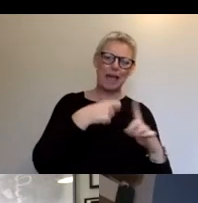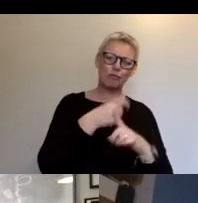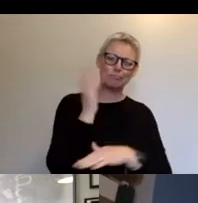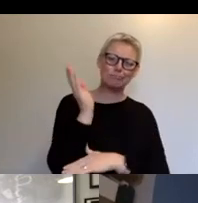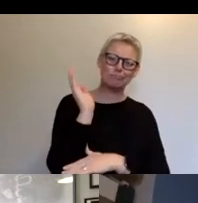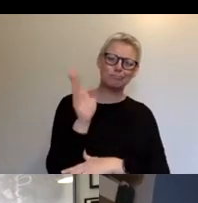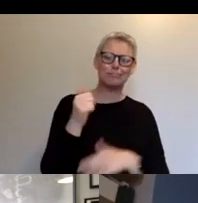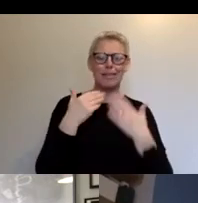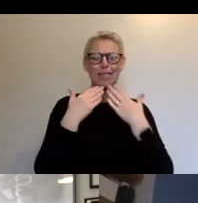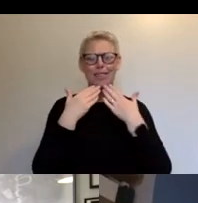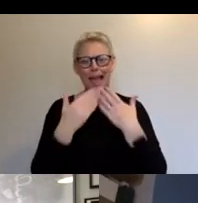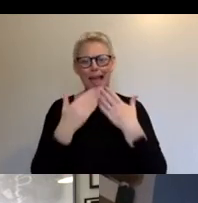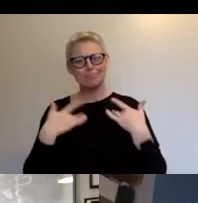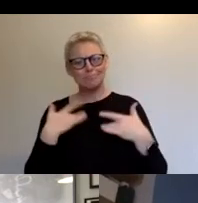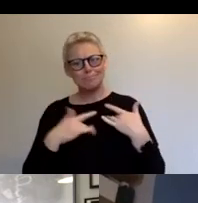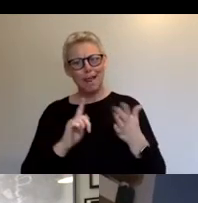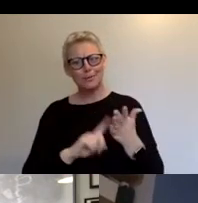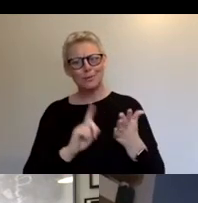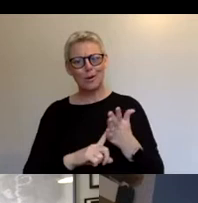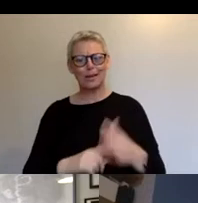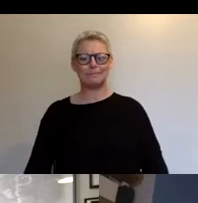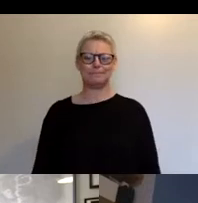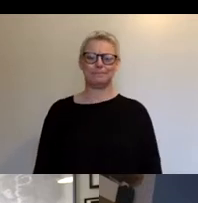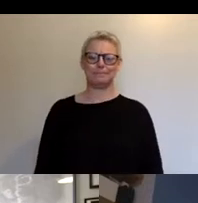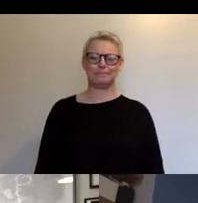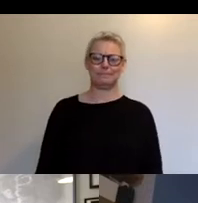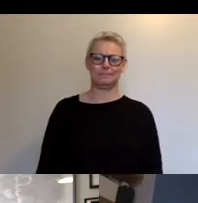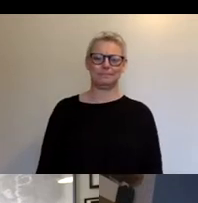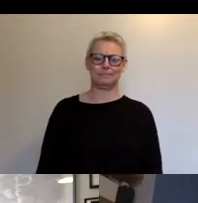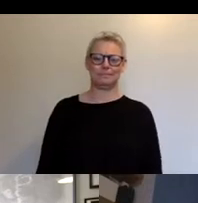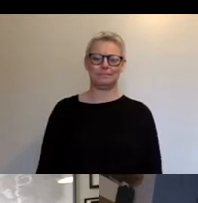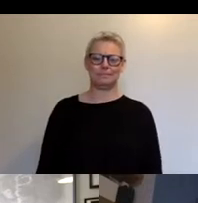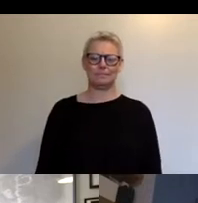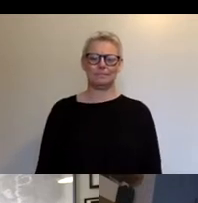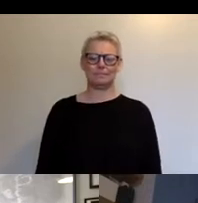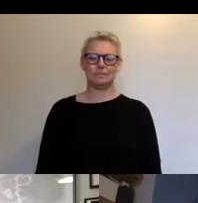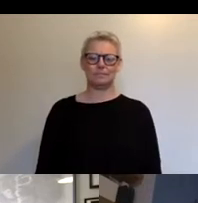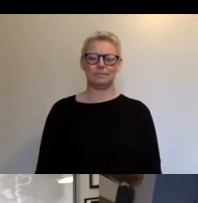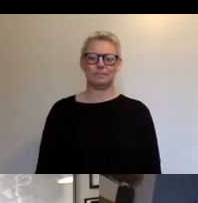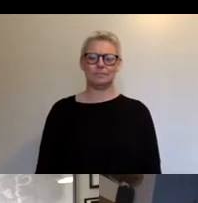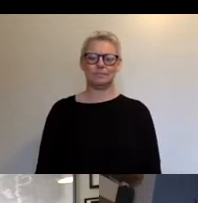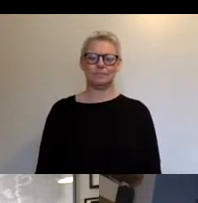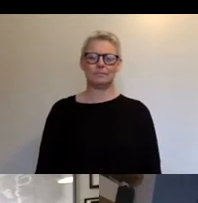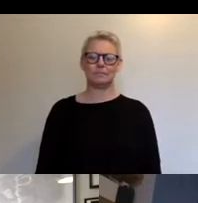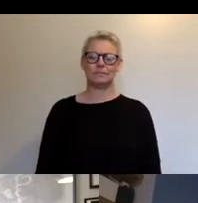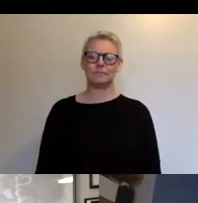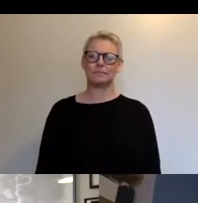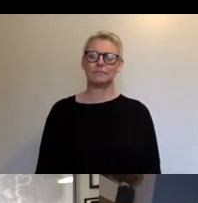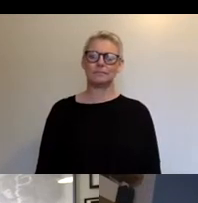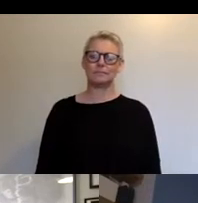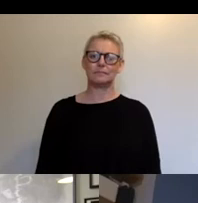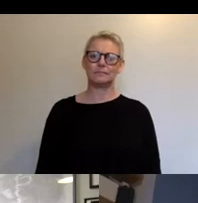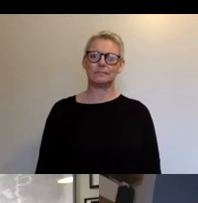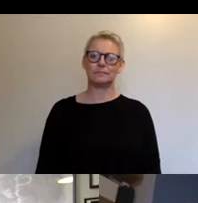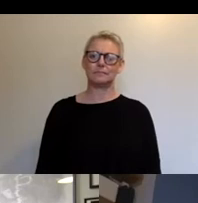really interesting stuff from Latoya about carnival. I suppose we I mean,